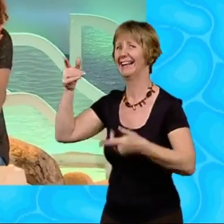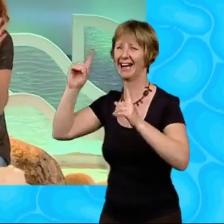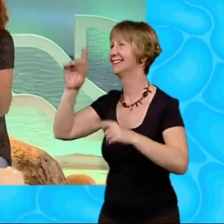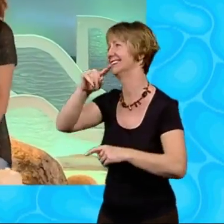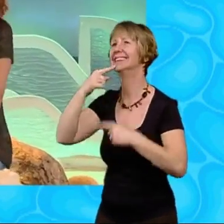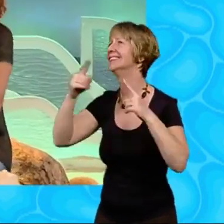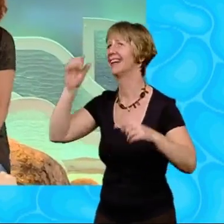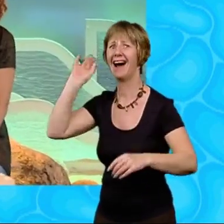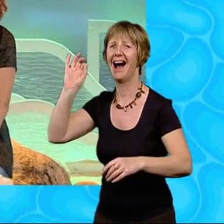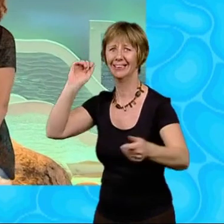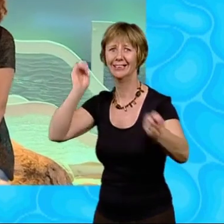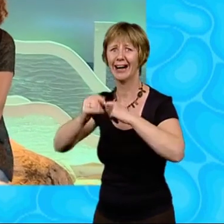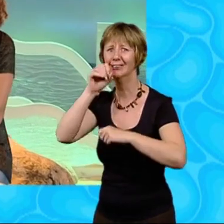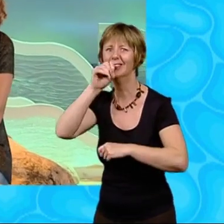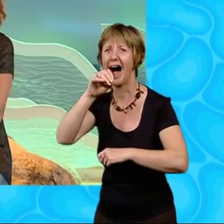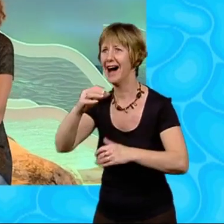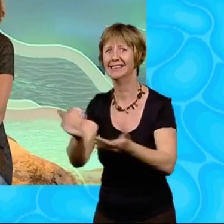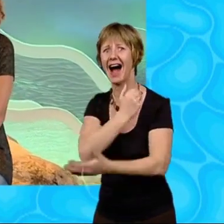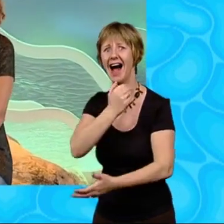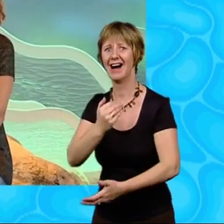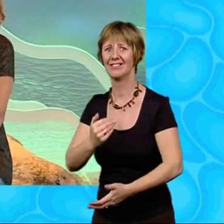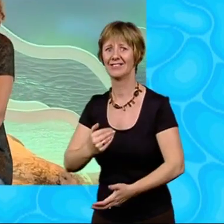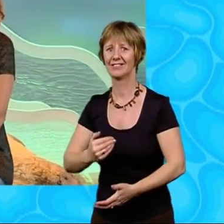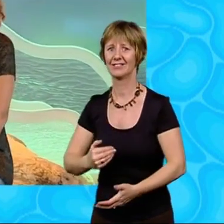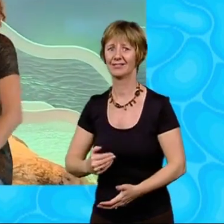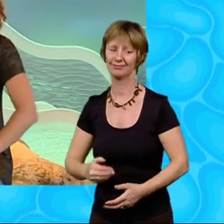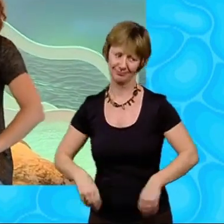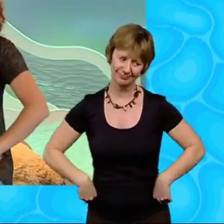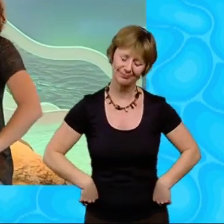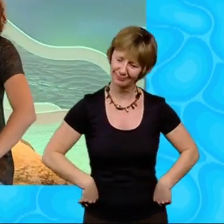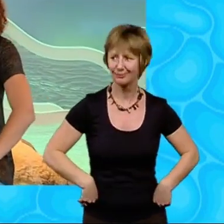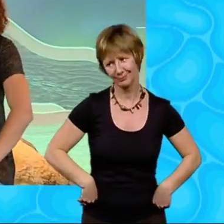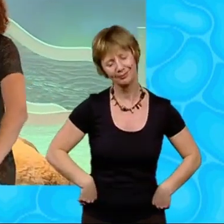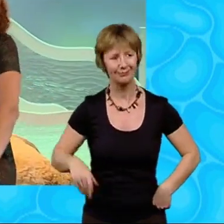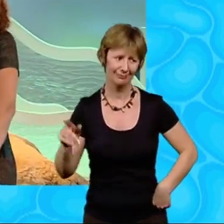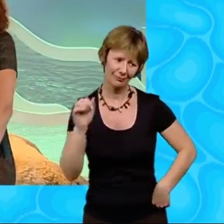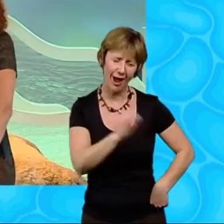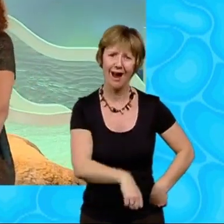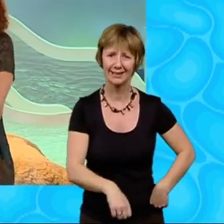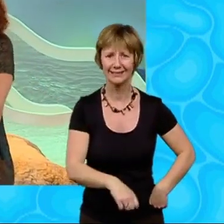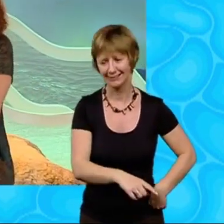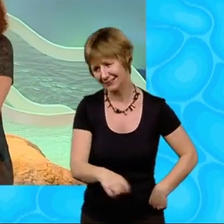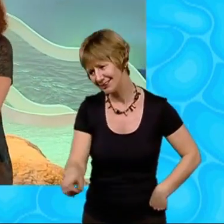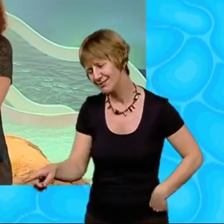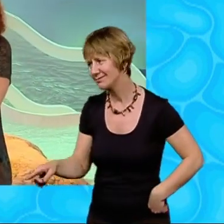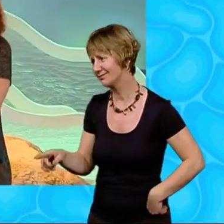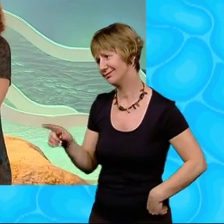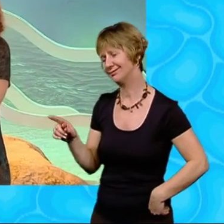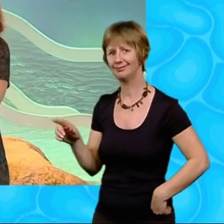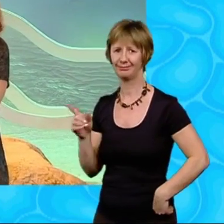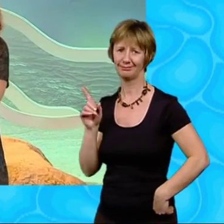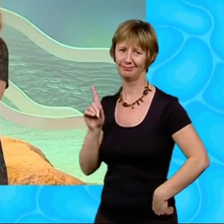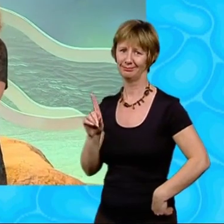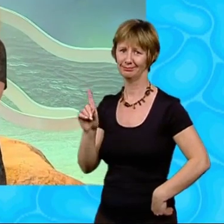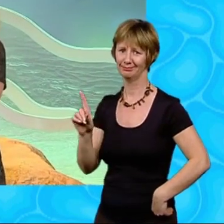wonderful? asked Hannah hopefully. Yeah. Yeah, she was. Mrs Spratt smiled at